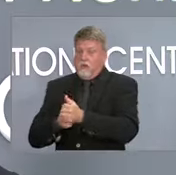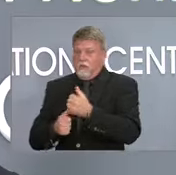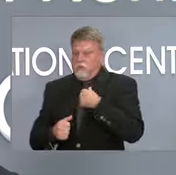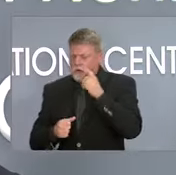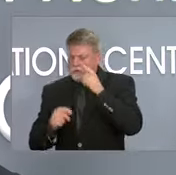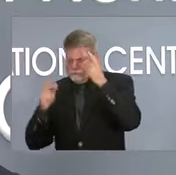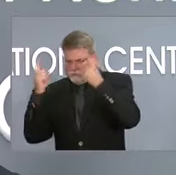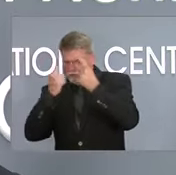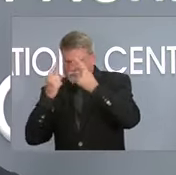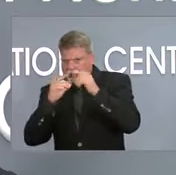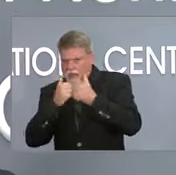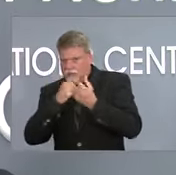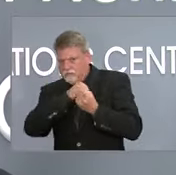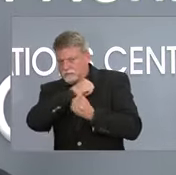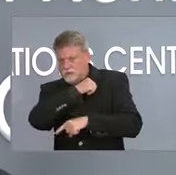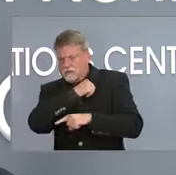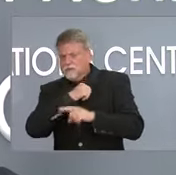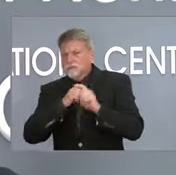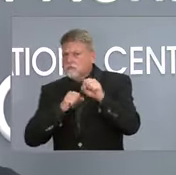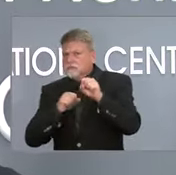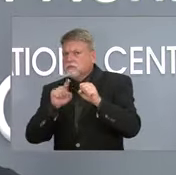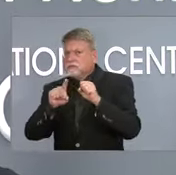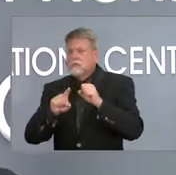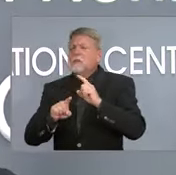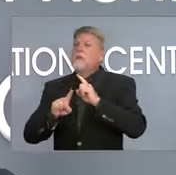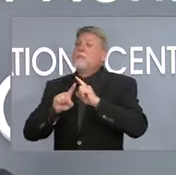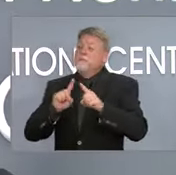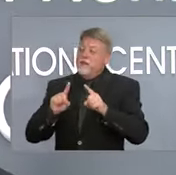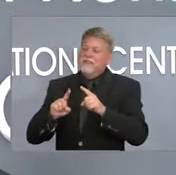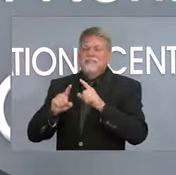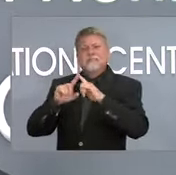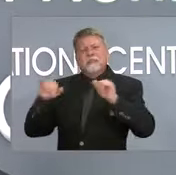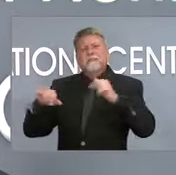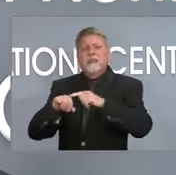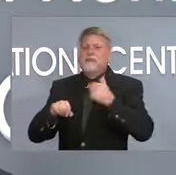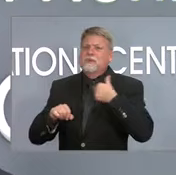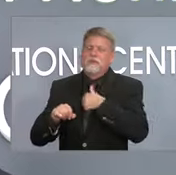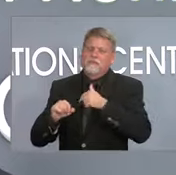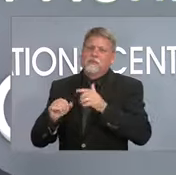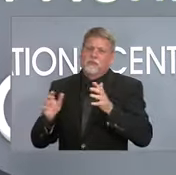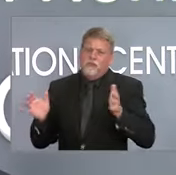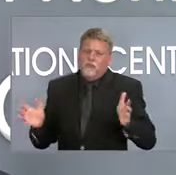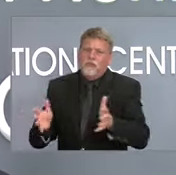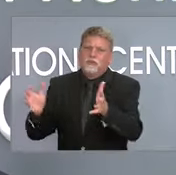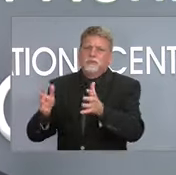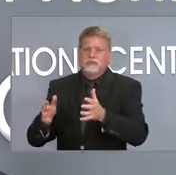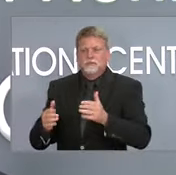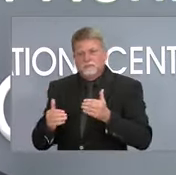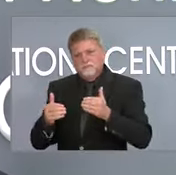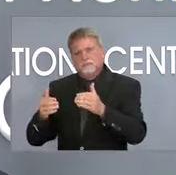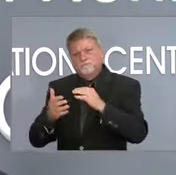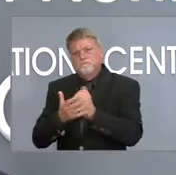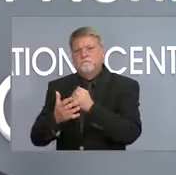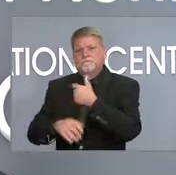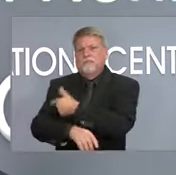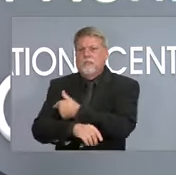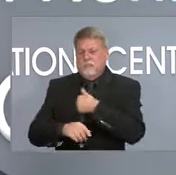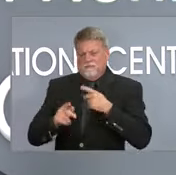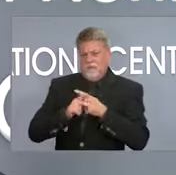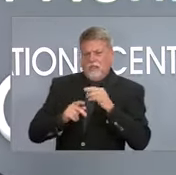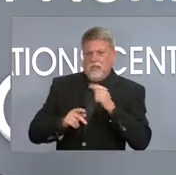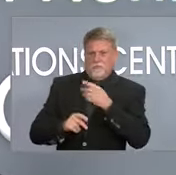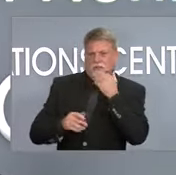further discipline. But we also need to encourage our employees to get these vaccines and we're working on ways to do that.